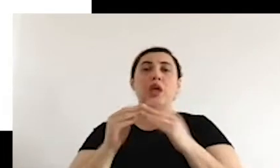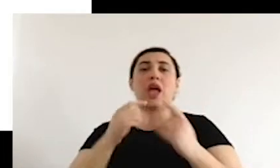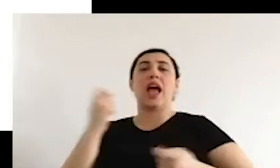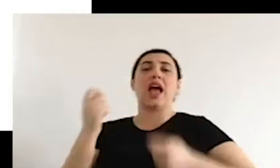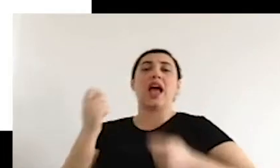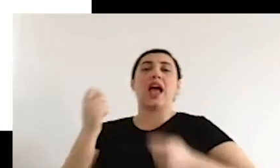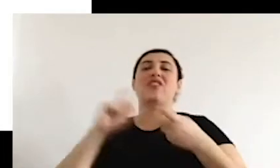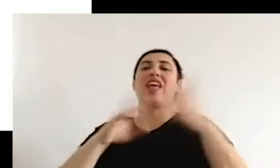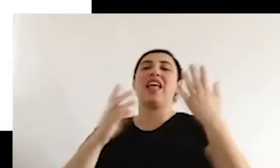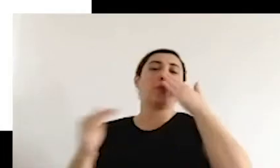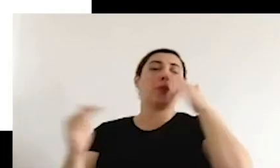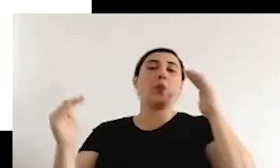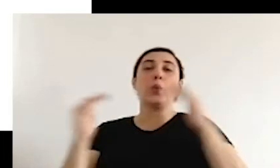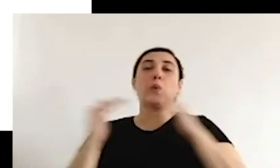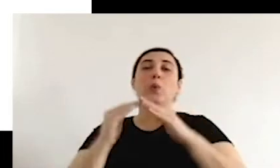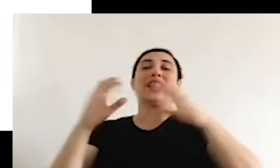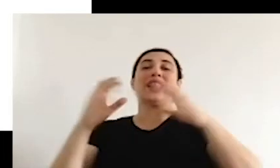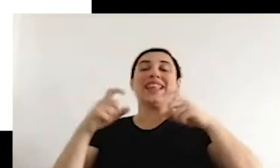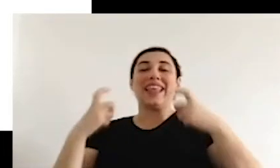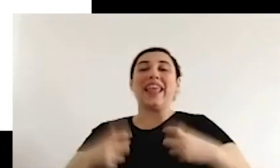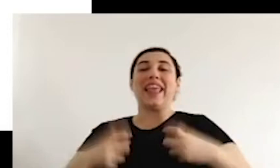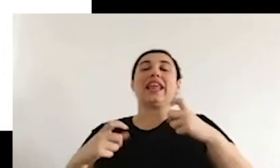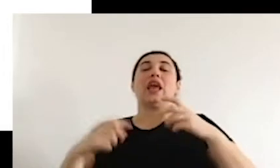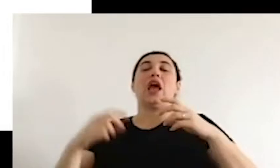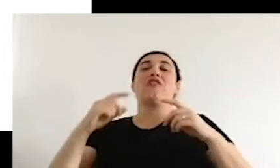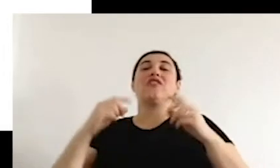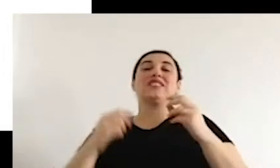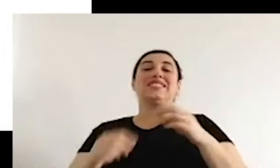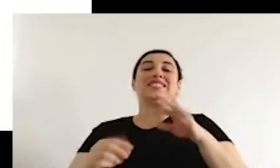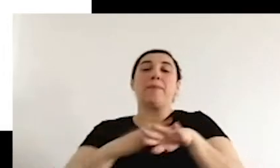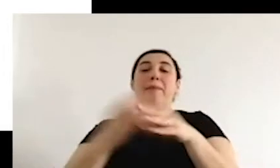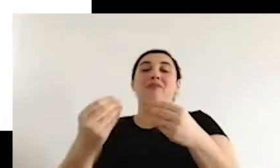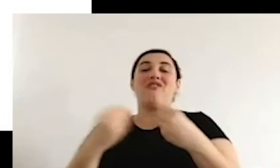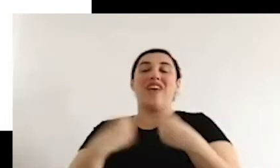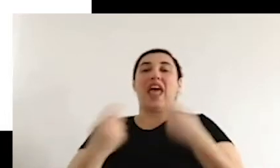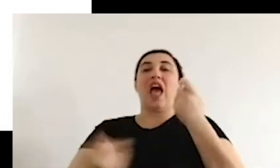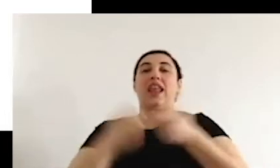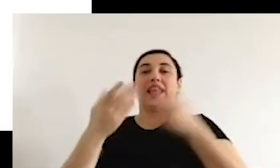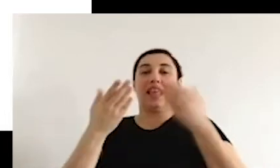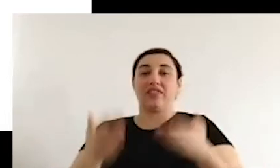enabling environment for violating human rights.